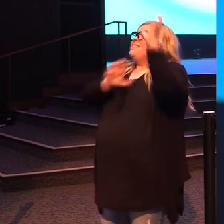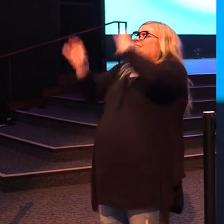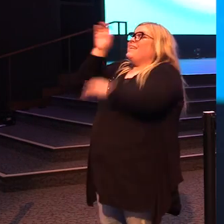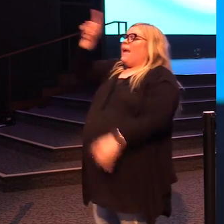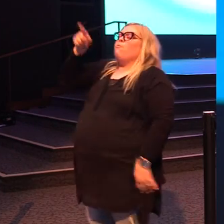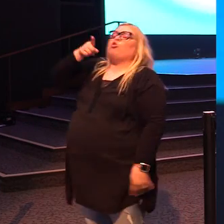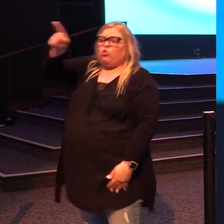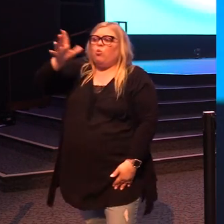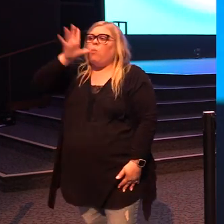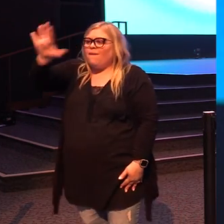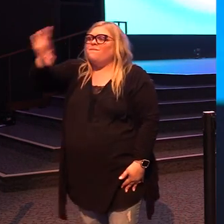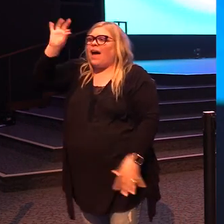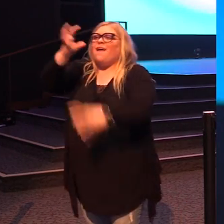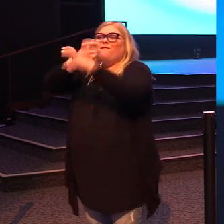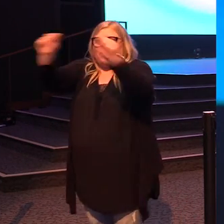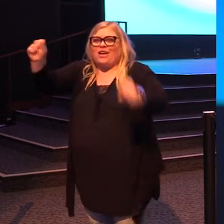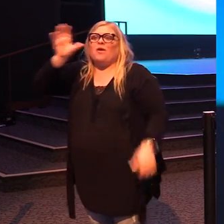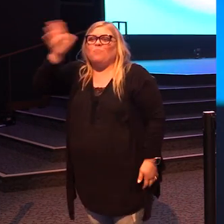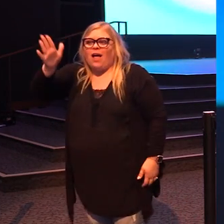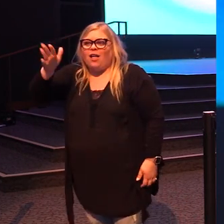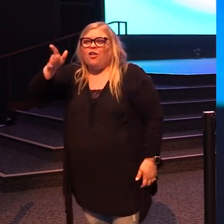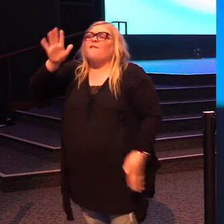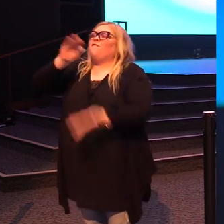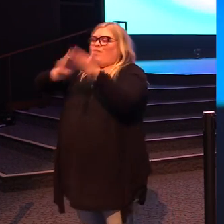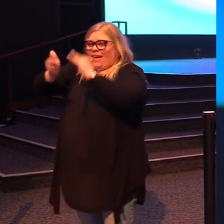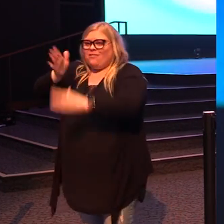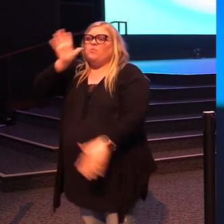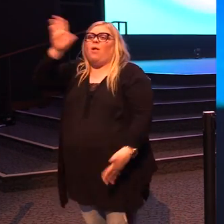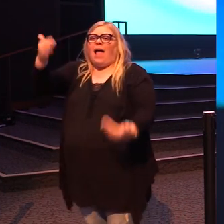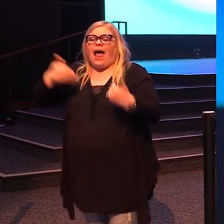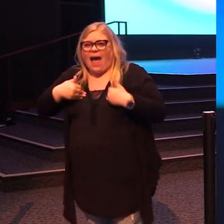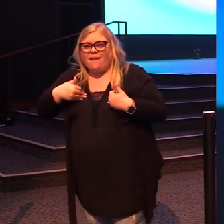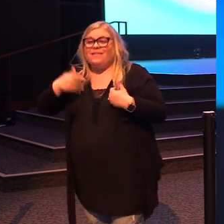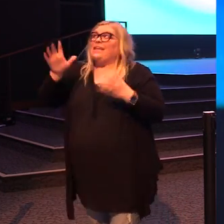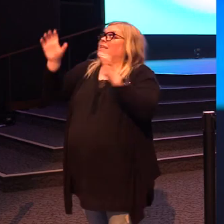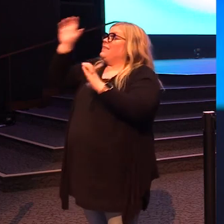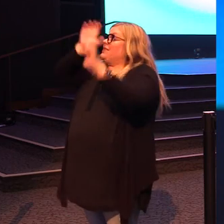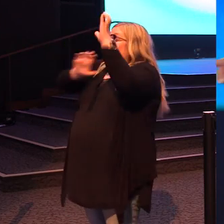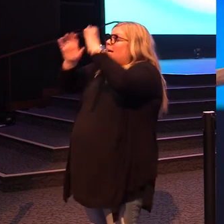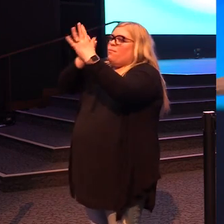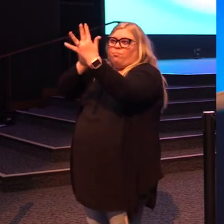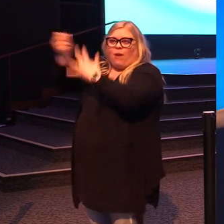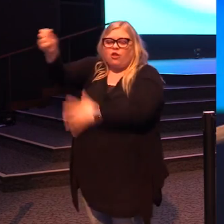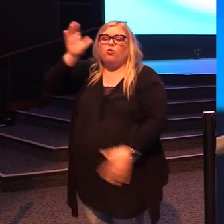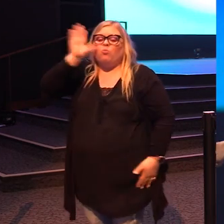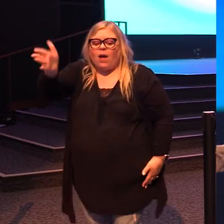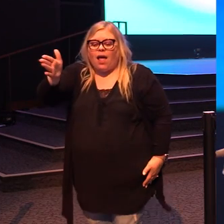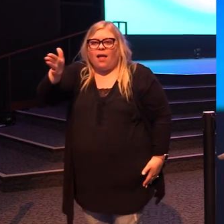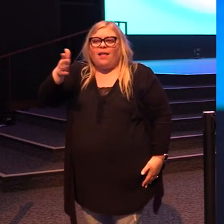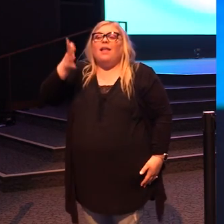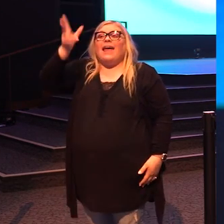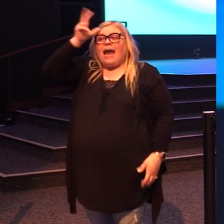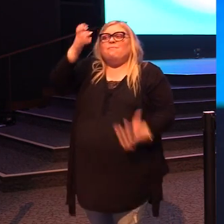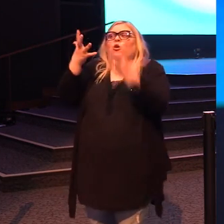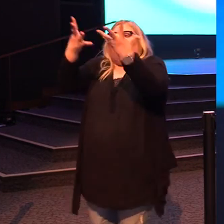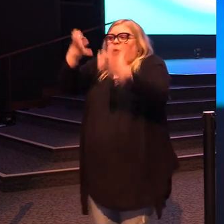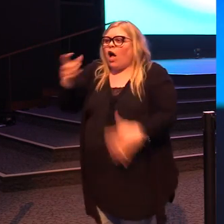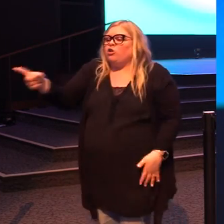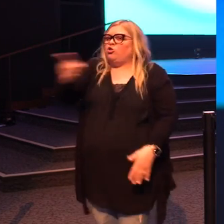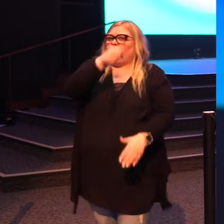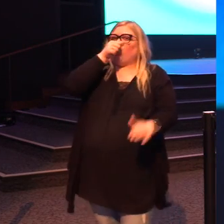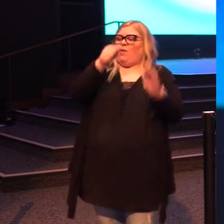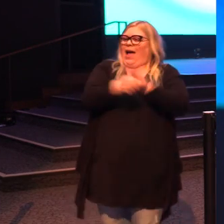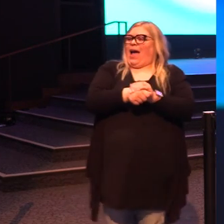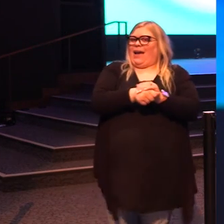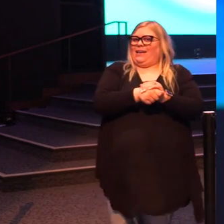seek Him, you'll find freedom. When you seek Him, you'll find forgiveness. When you seek Him, you'll find breakthrough. That's why He wants you hiding. And I need